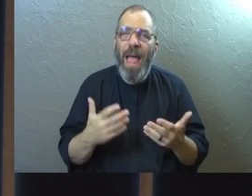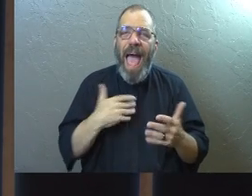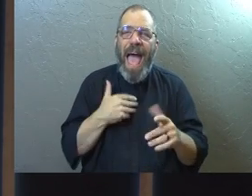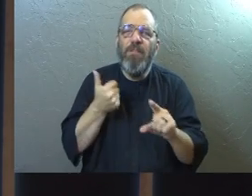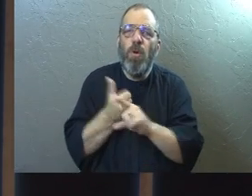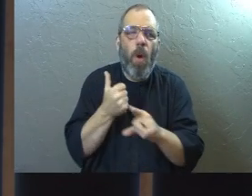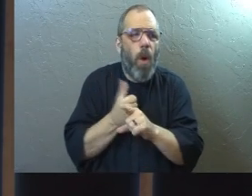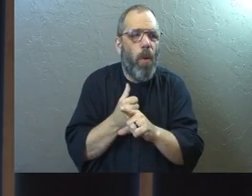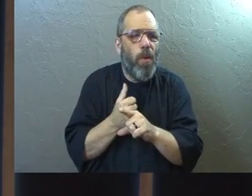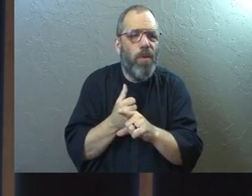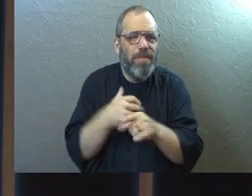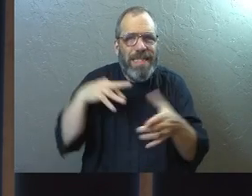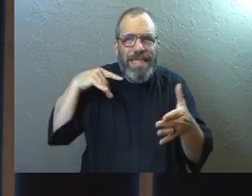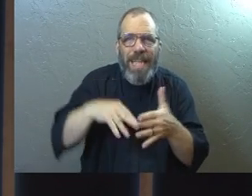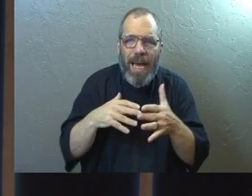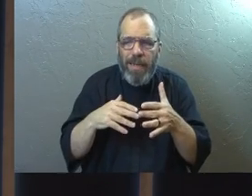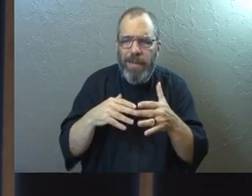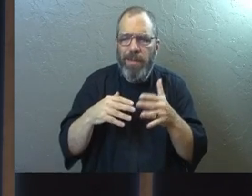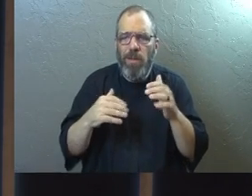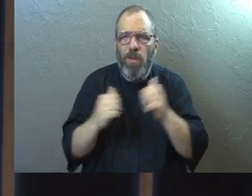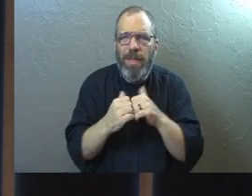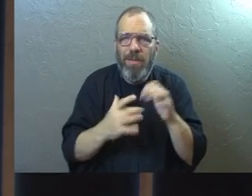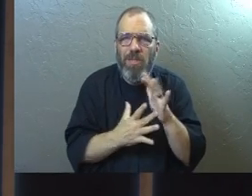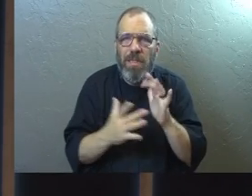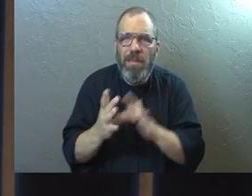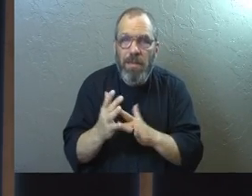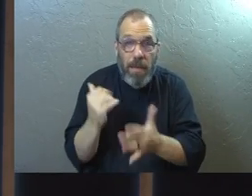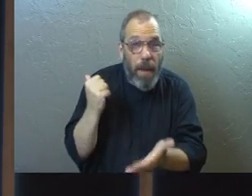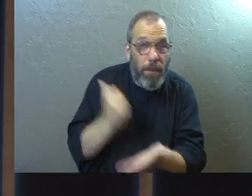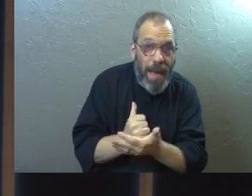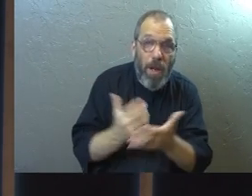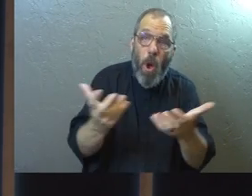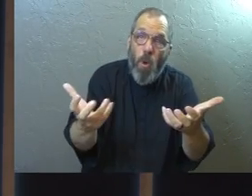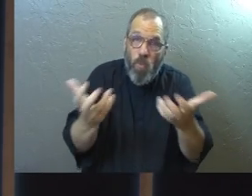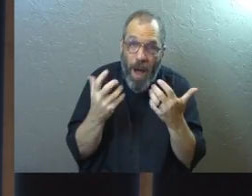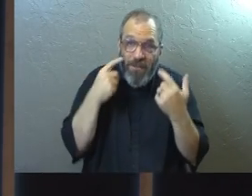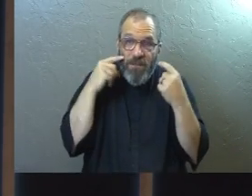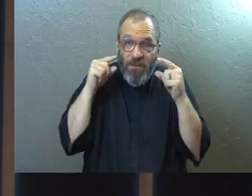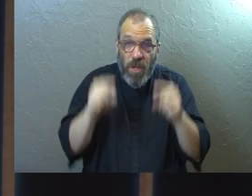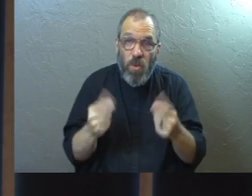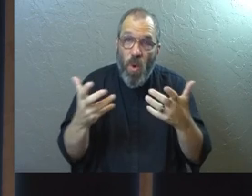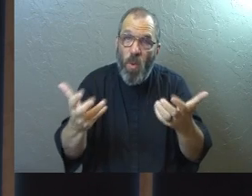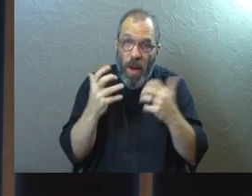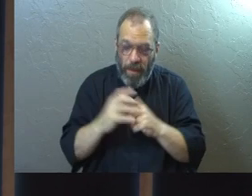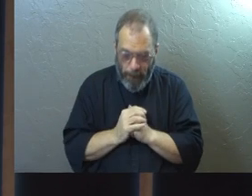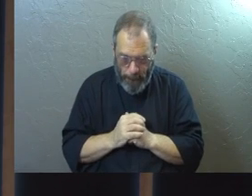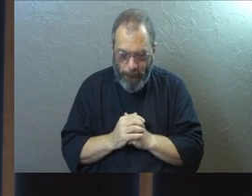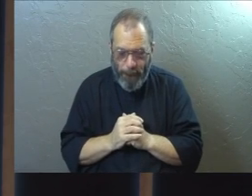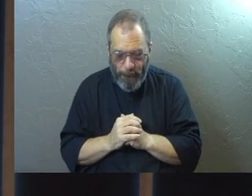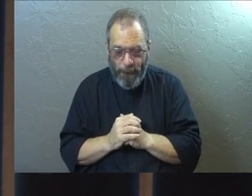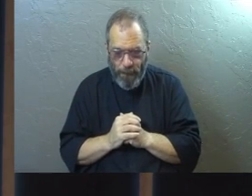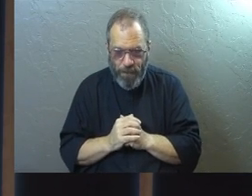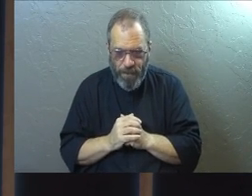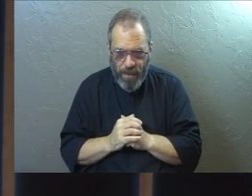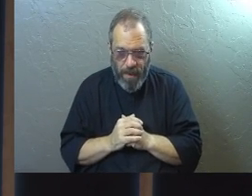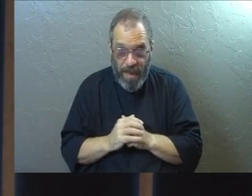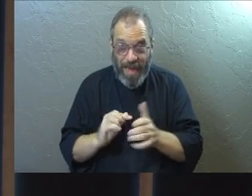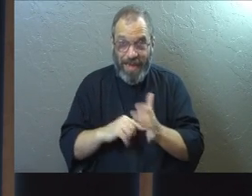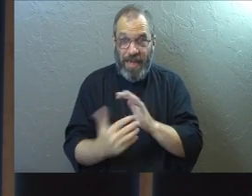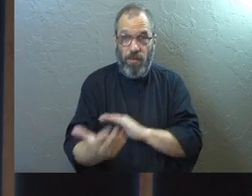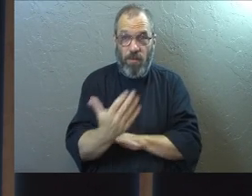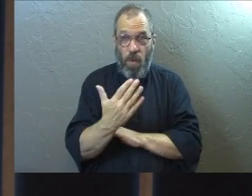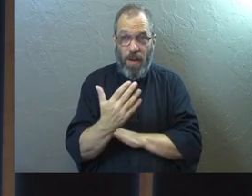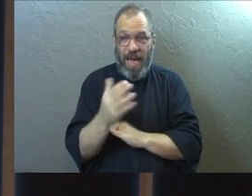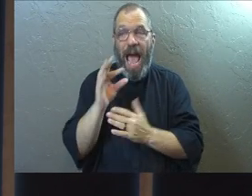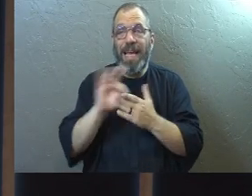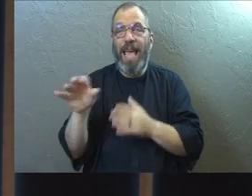Have your own journey. Have your own adventure with Jesus. Amen? We want that for you. When I started this morning